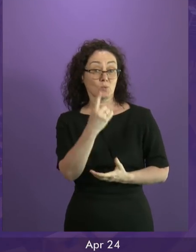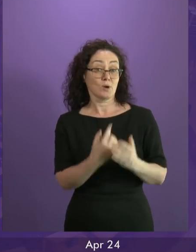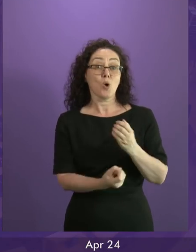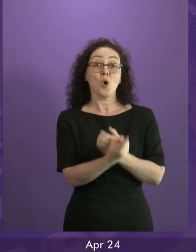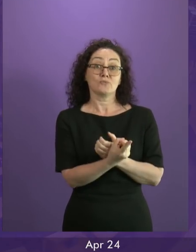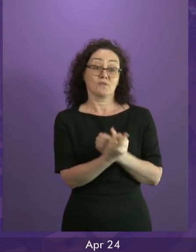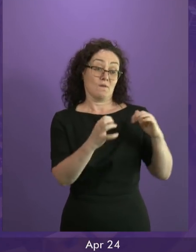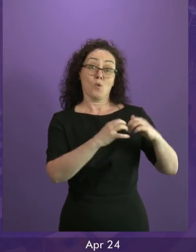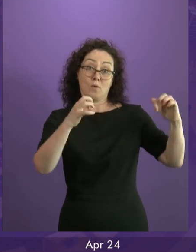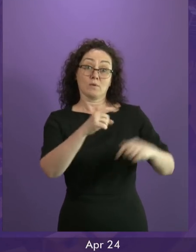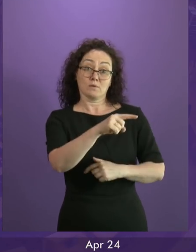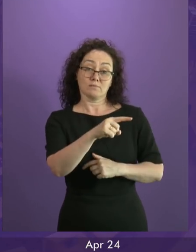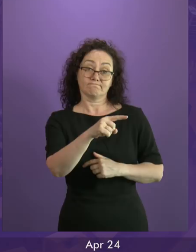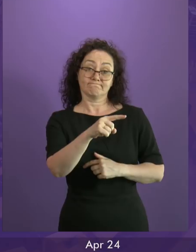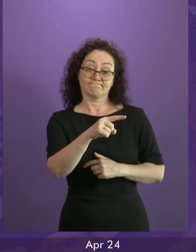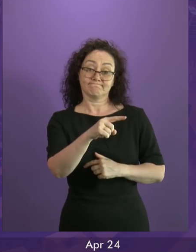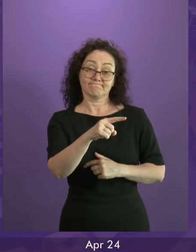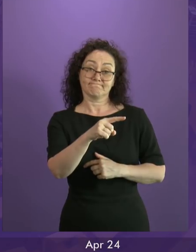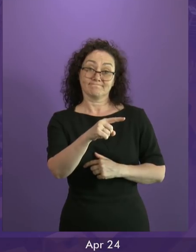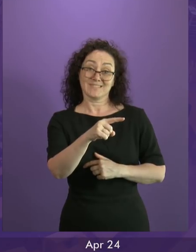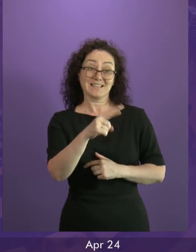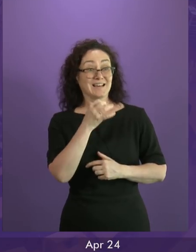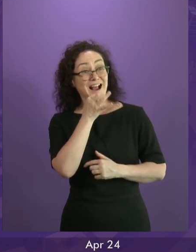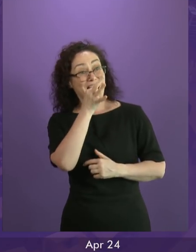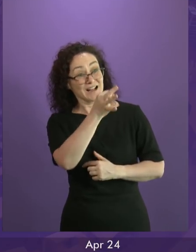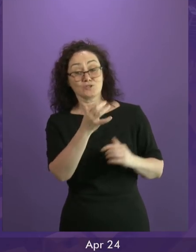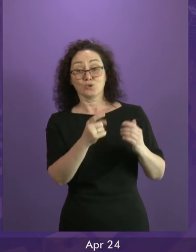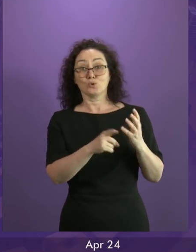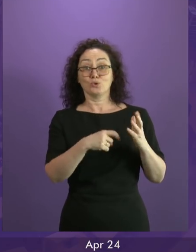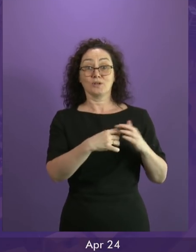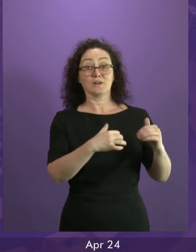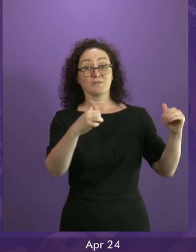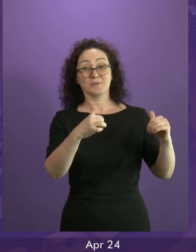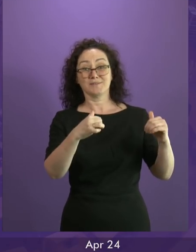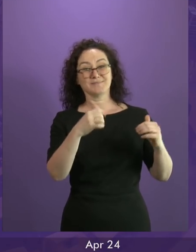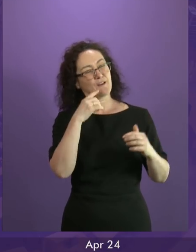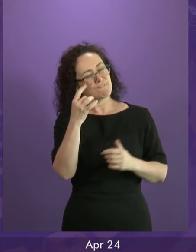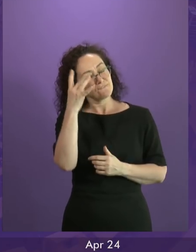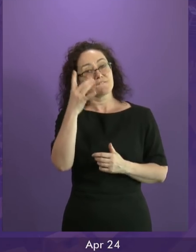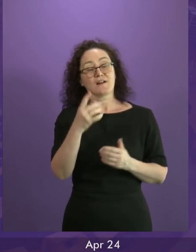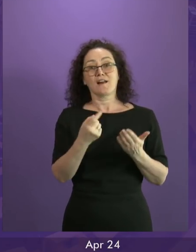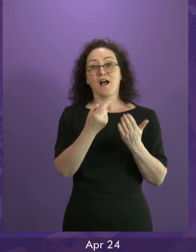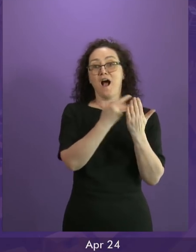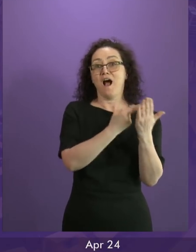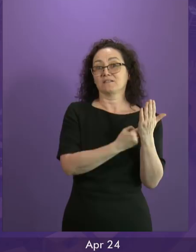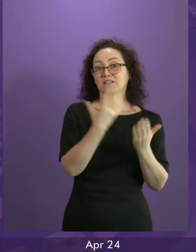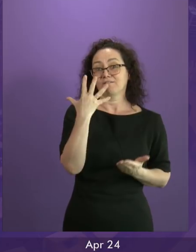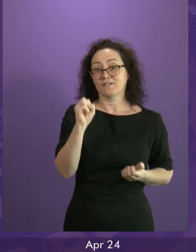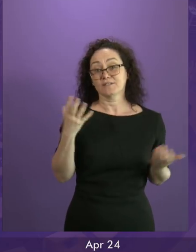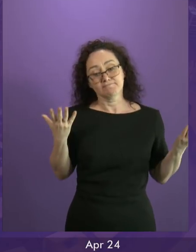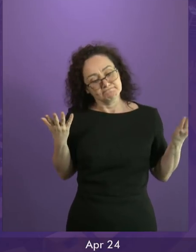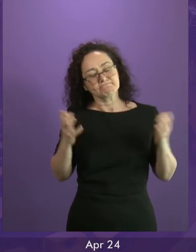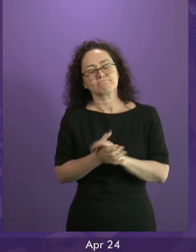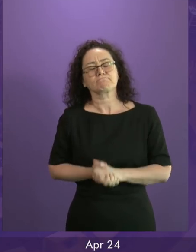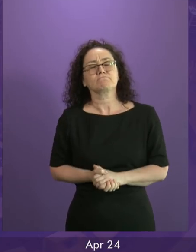members across the chamber will join me today in calling on the UK Government to do exactly that. However the extension